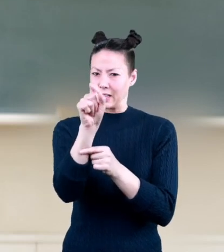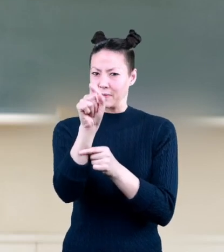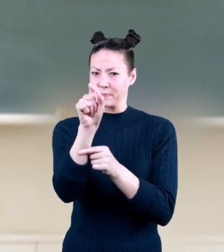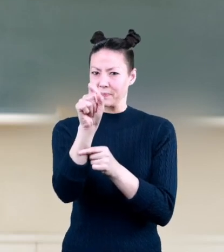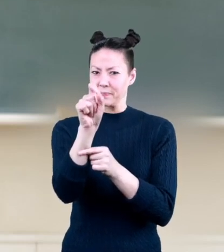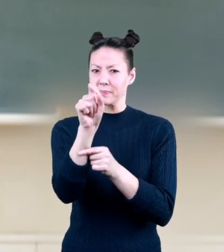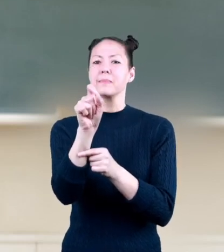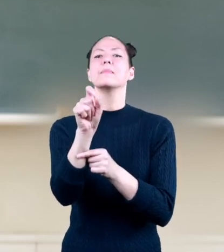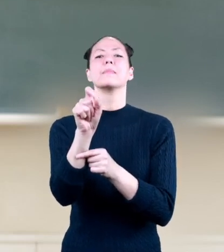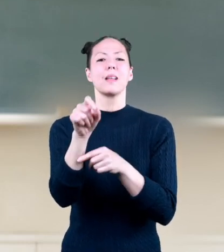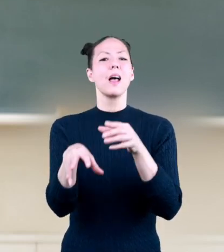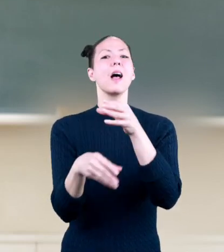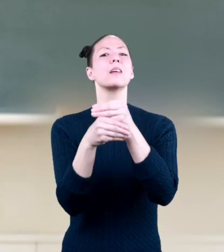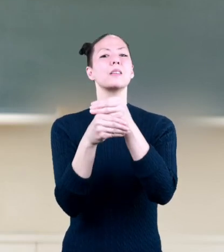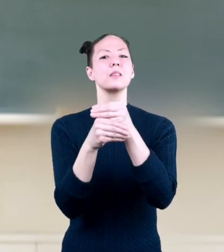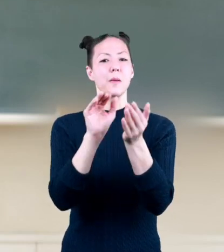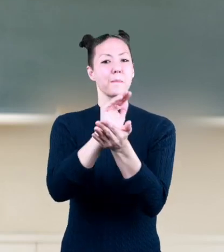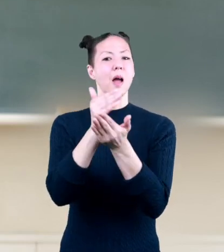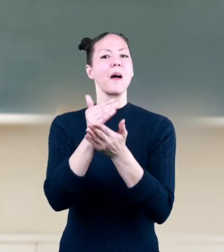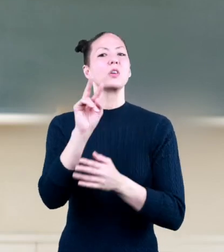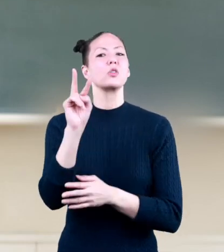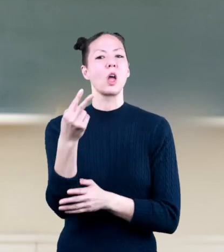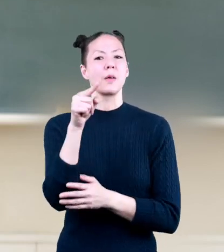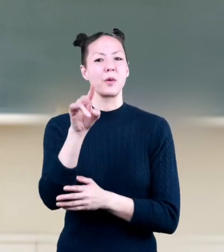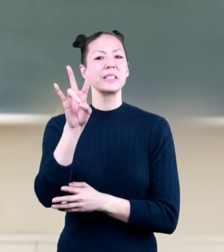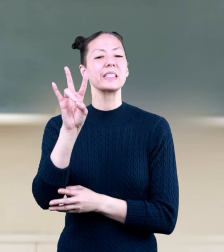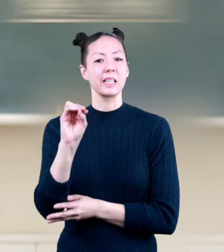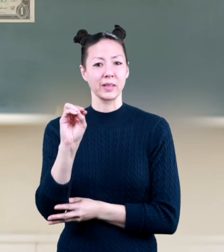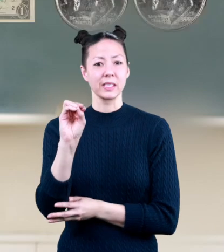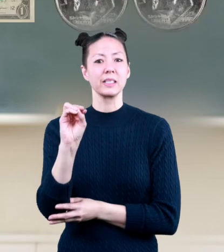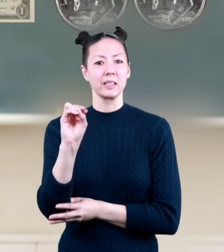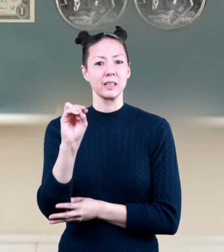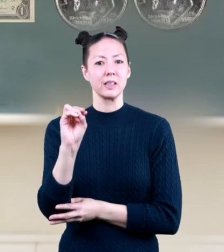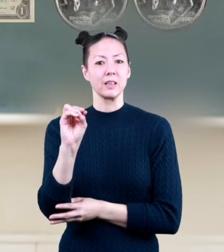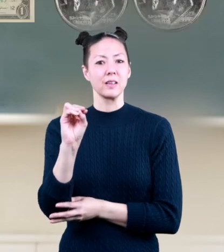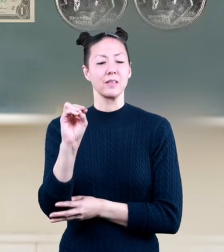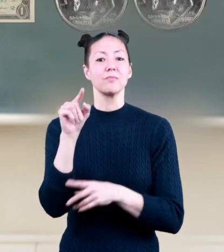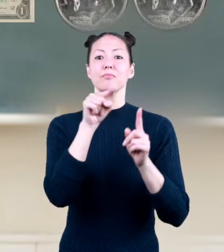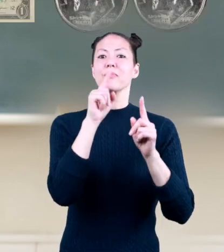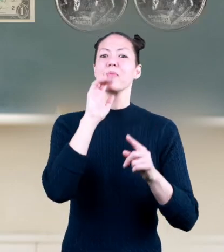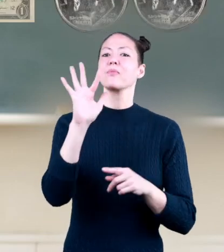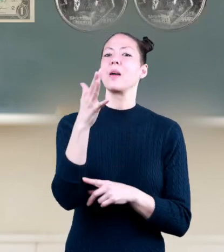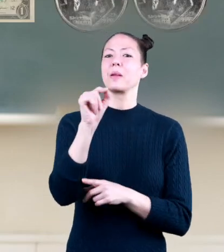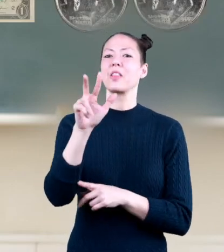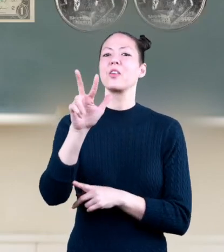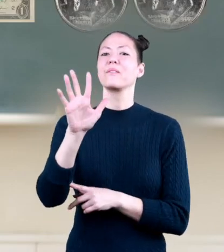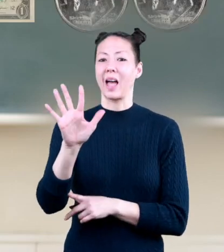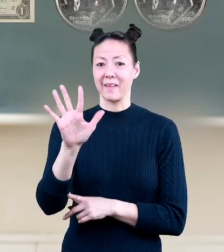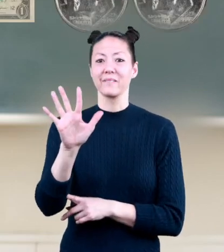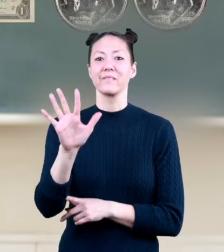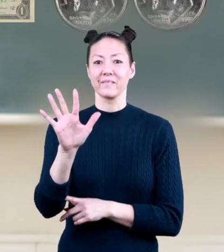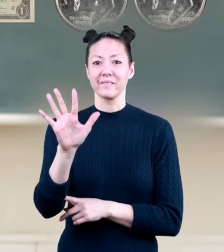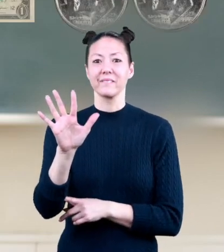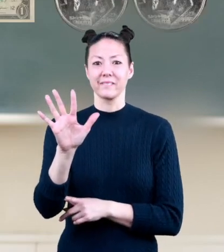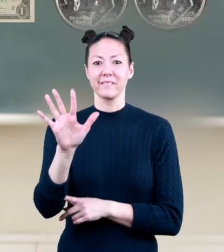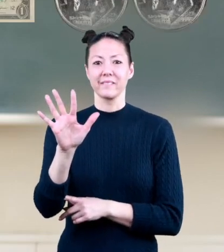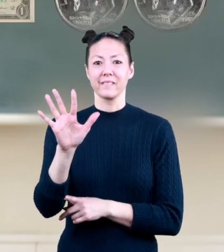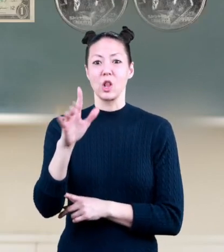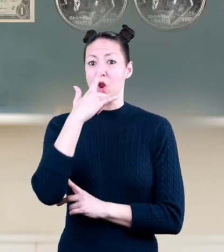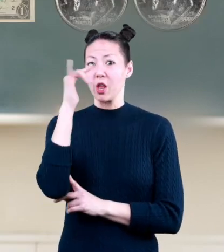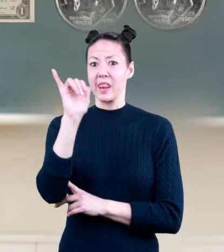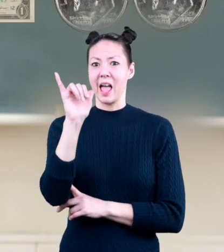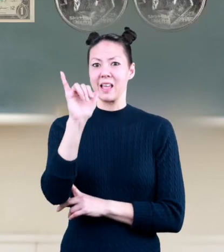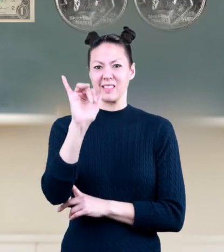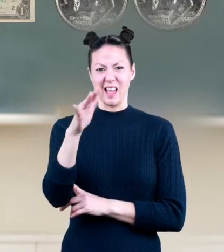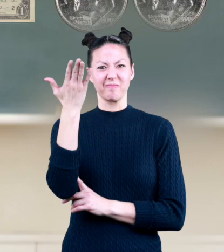must be lined up adding the amount of two dollar seventy cents to our five dollars and thirty five cents